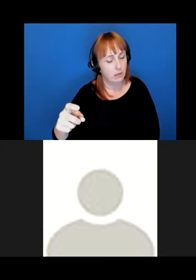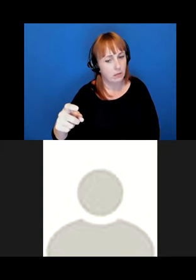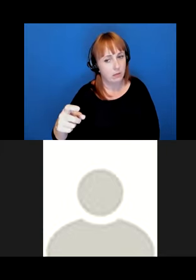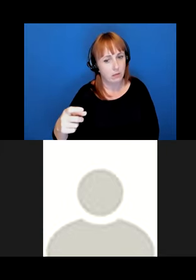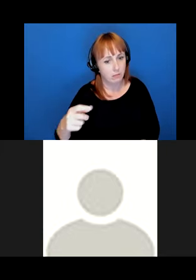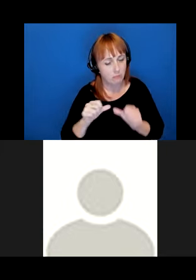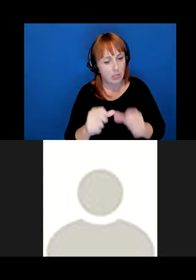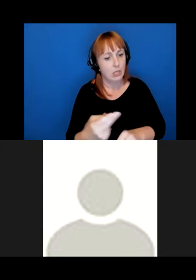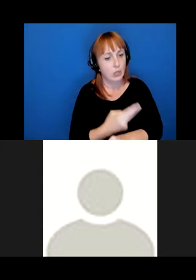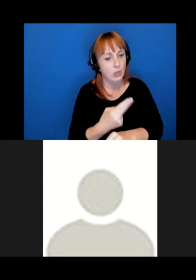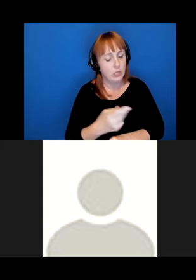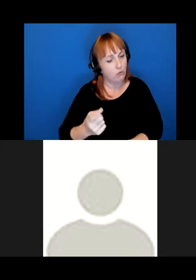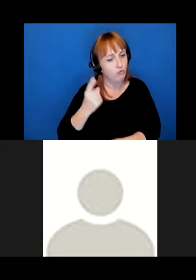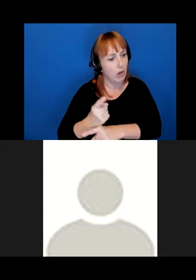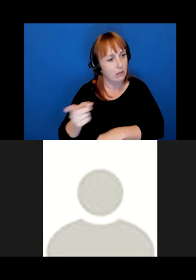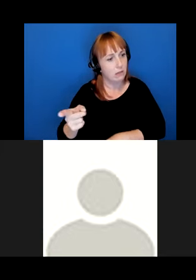accuracy.